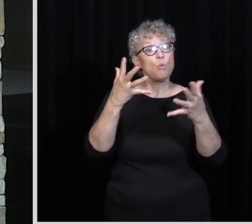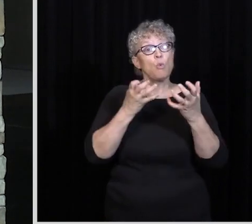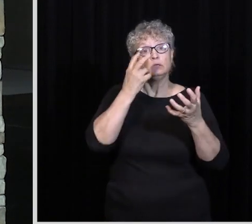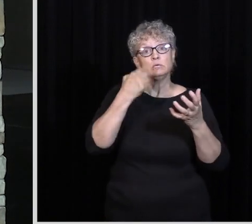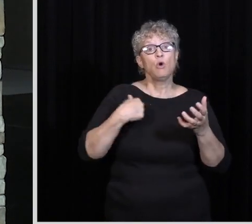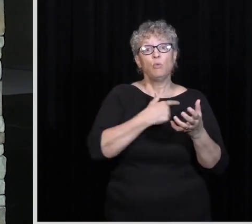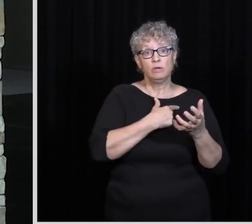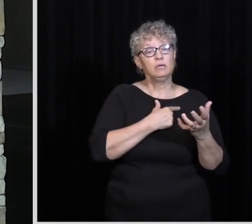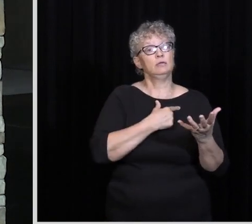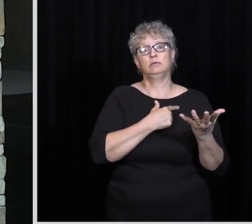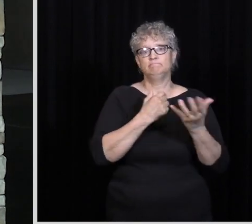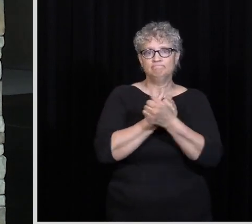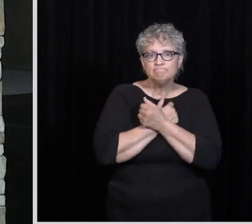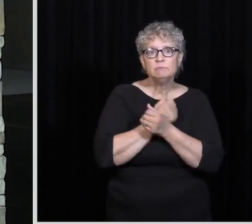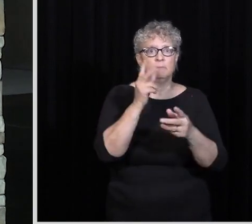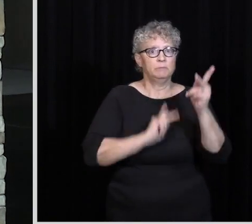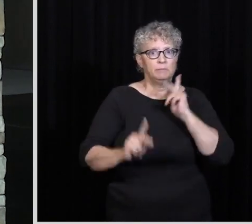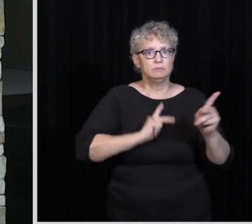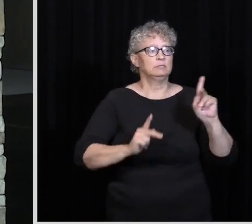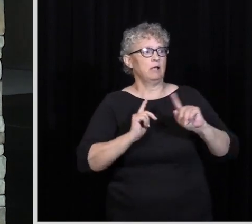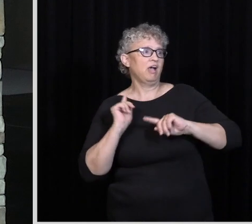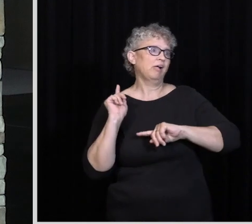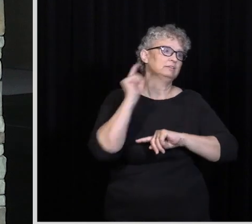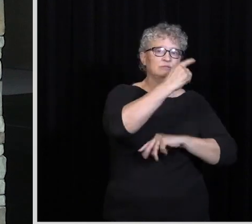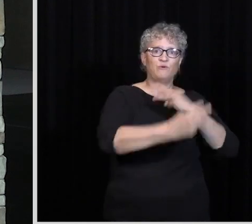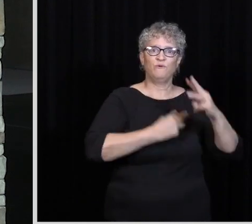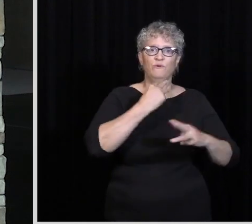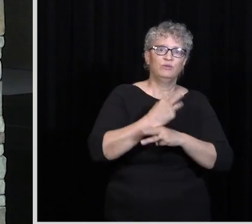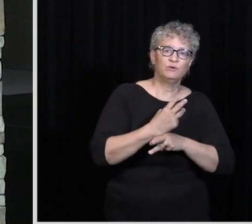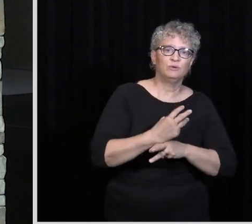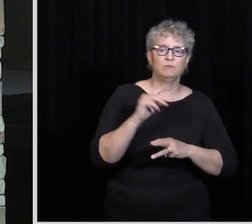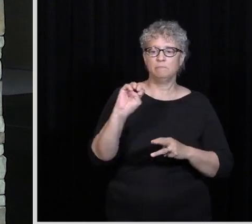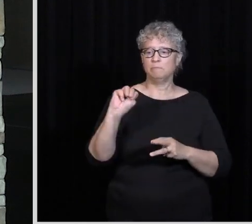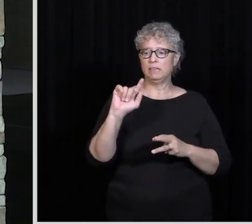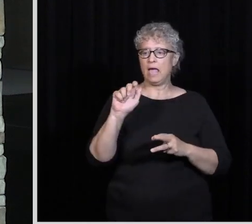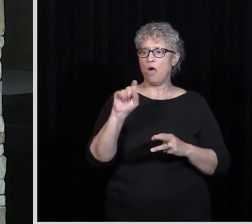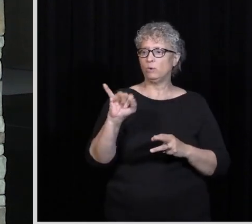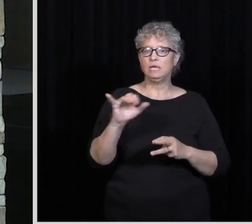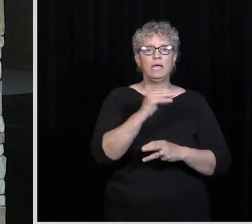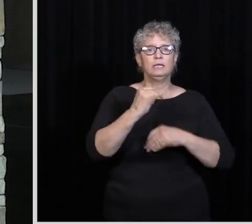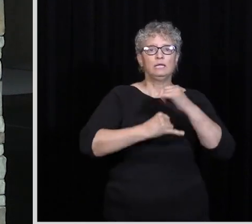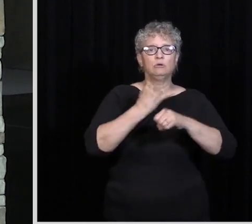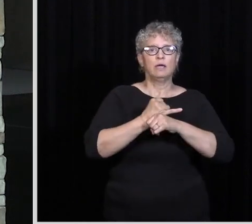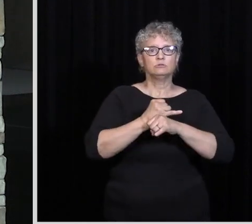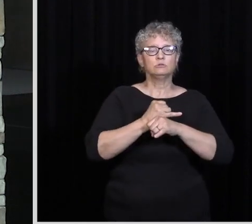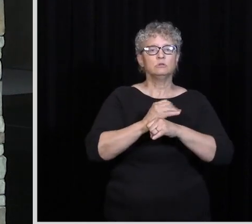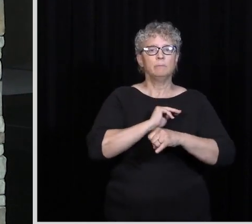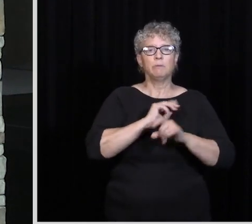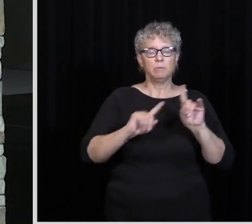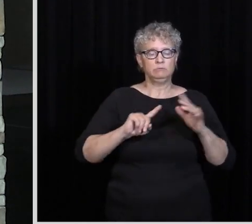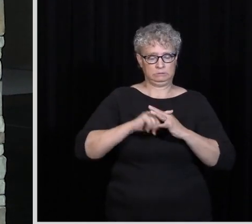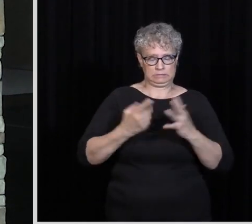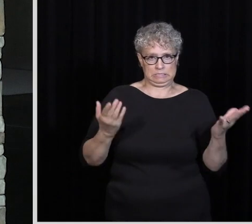we care about the people on the other side of the world, like Malawi. Man, that's important. And international missions, we love that. But it